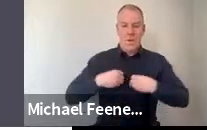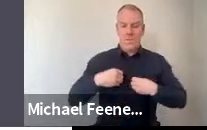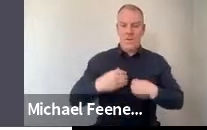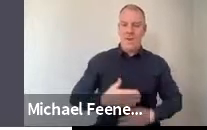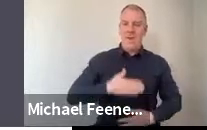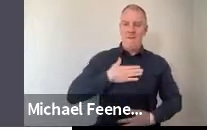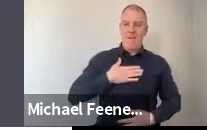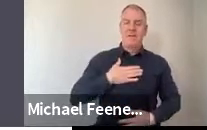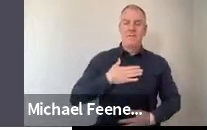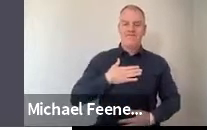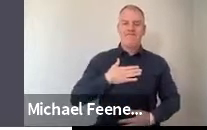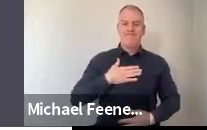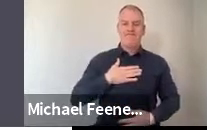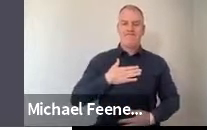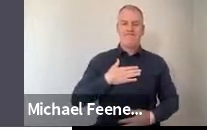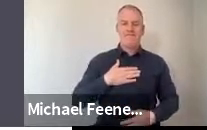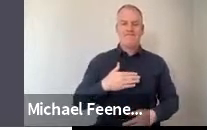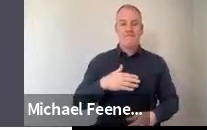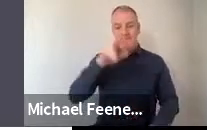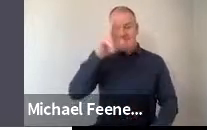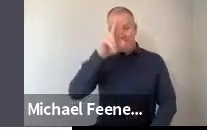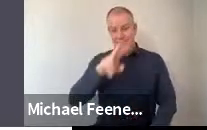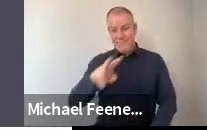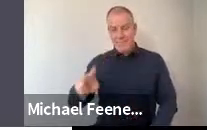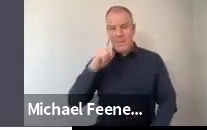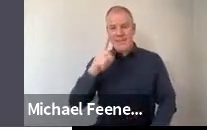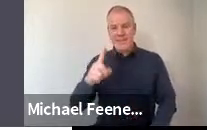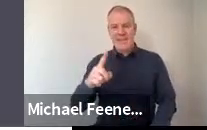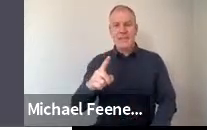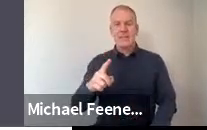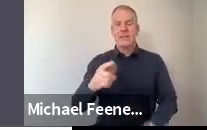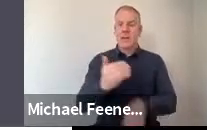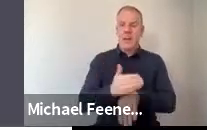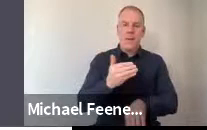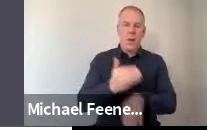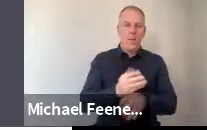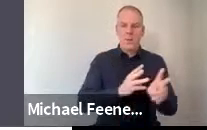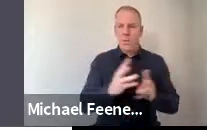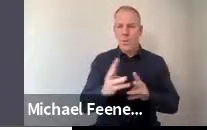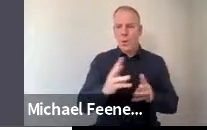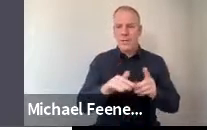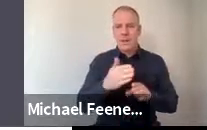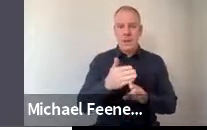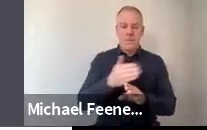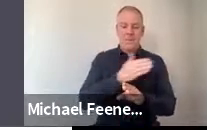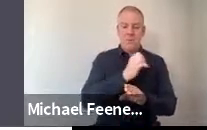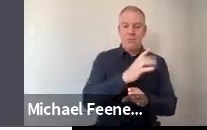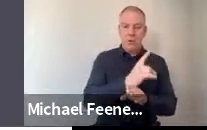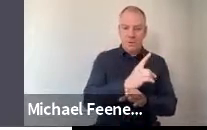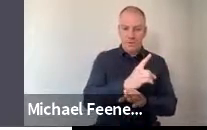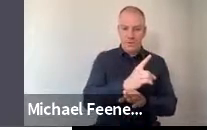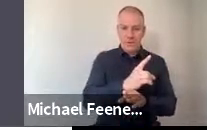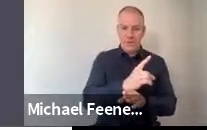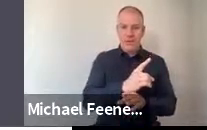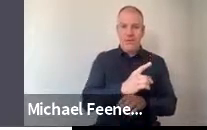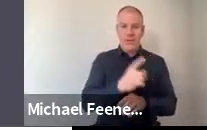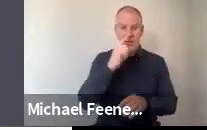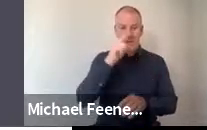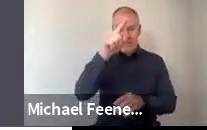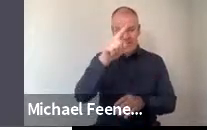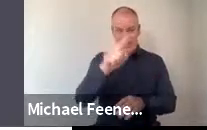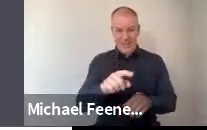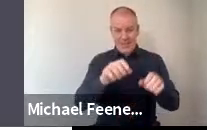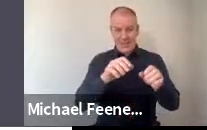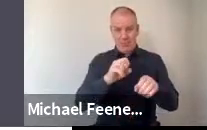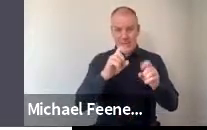we asked people about their employment situation before COVID. And you can see the breakdown